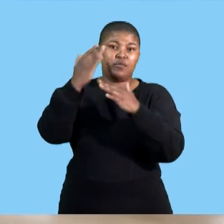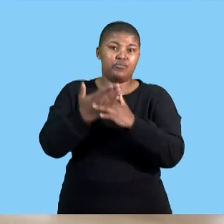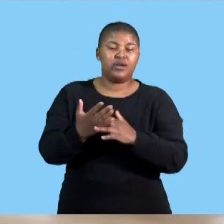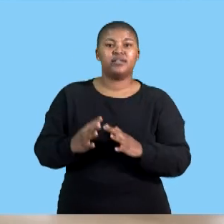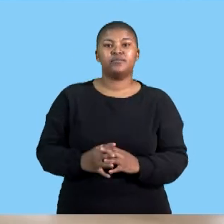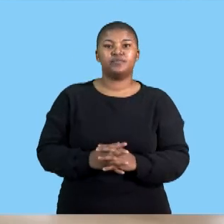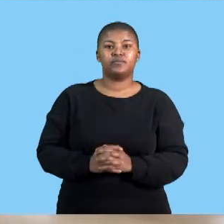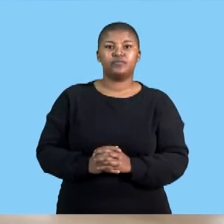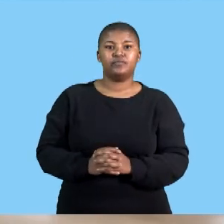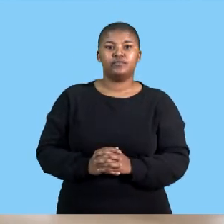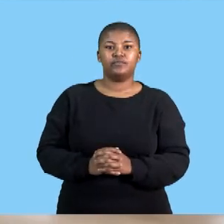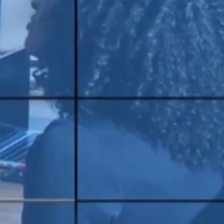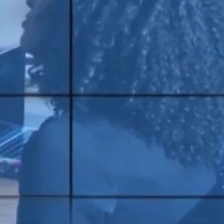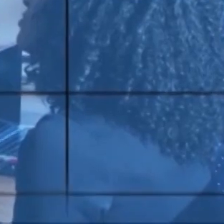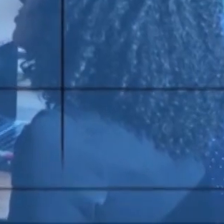and we will be back